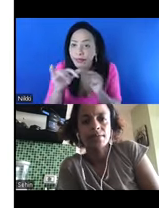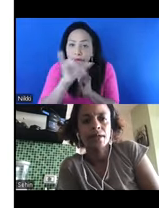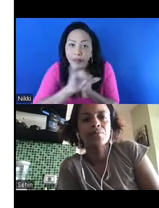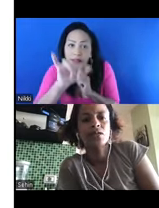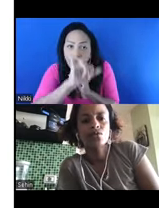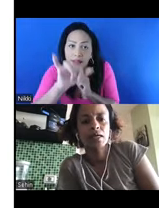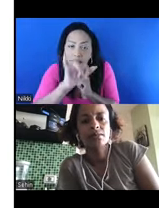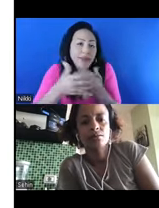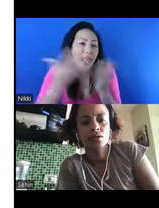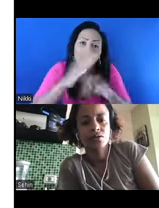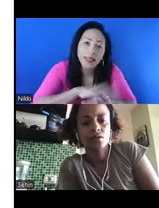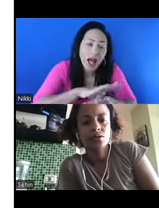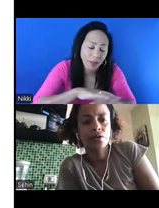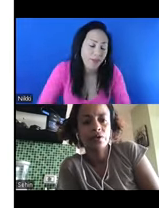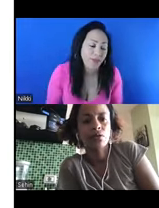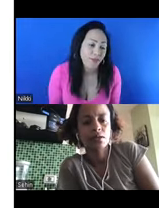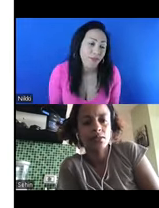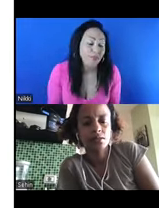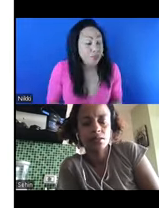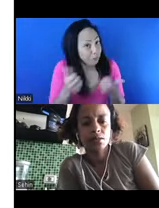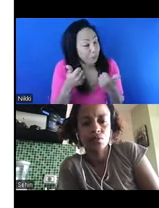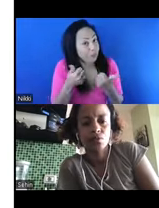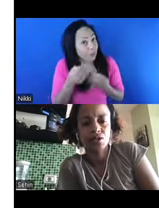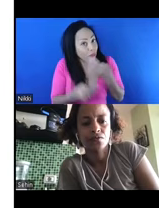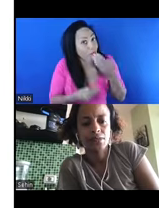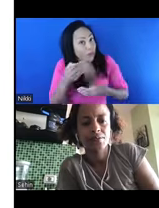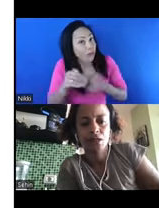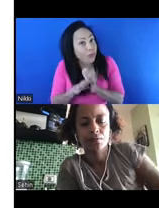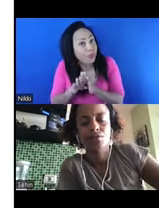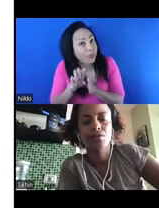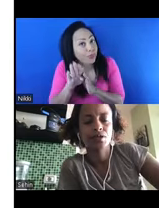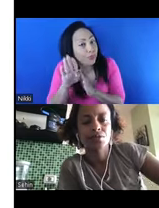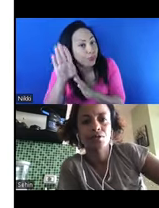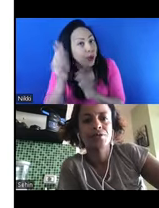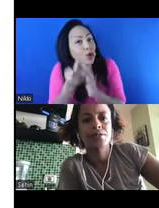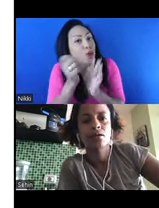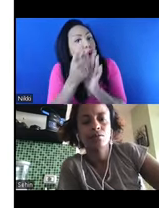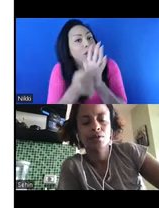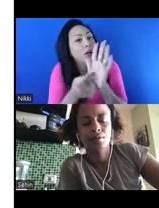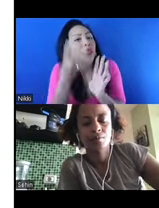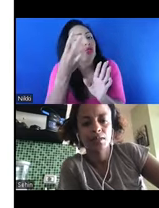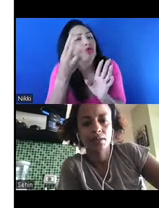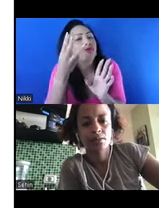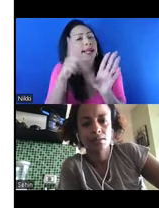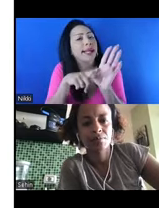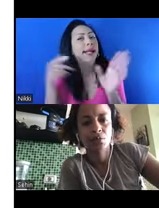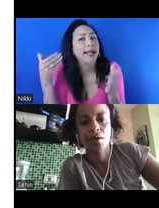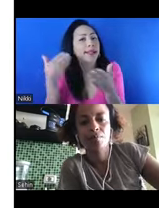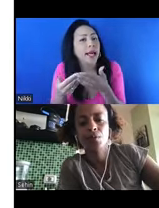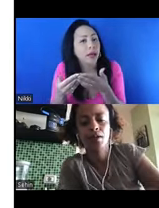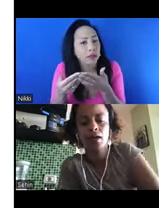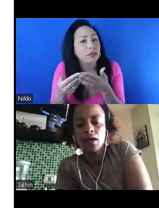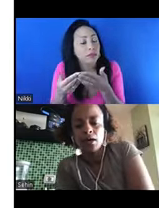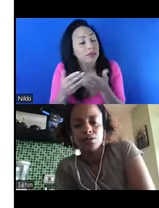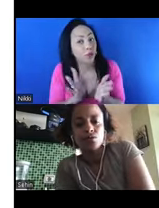anytime. So it's going really well. It's a new project for us. It's been about three years now, but that's something we're